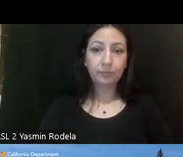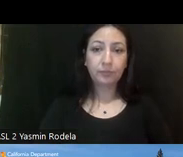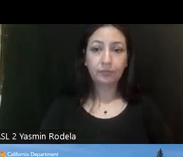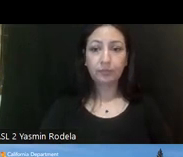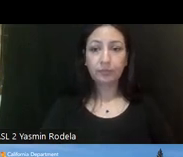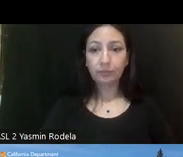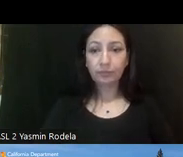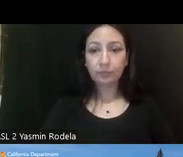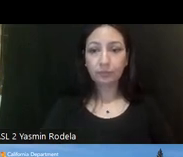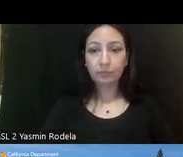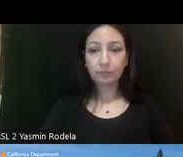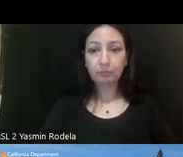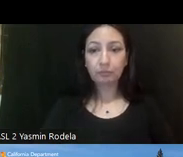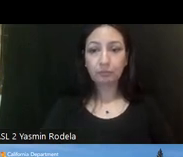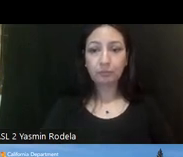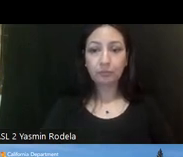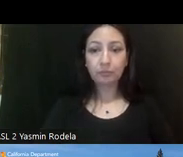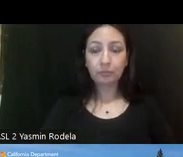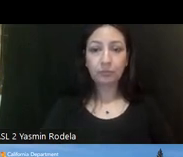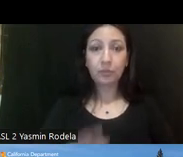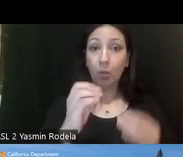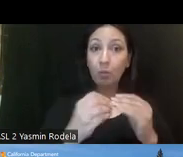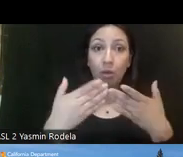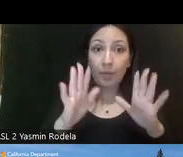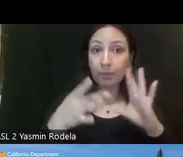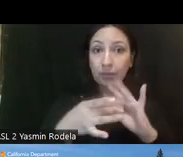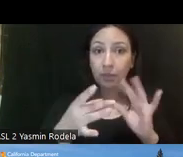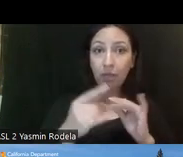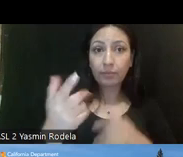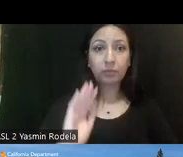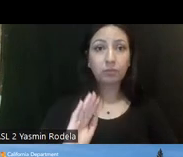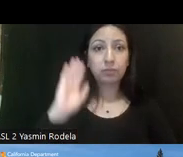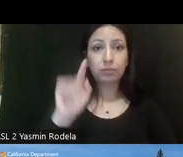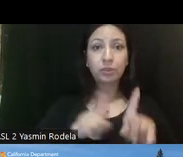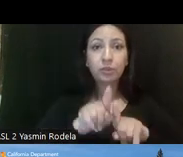Any other public comments? You may raise your hand or star nine.